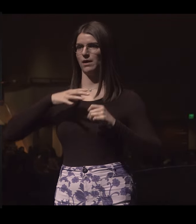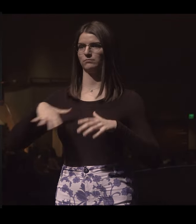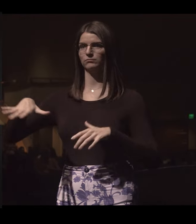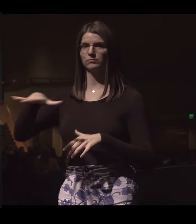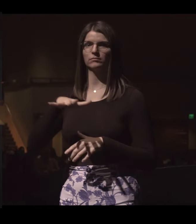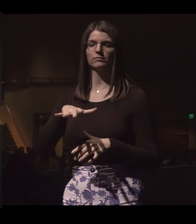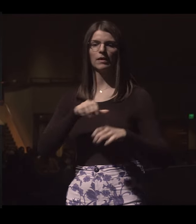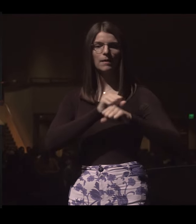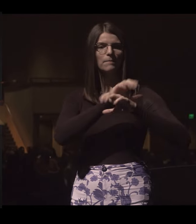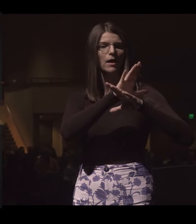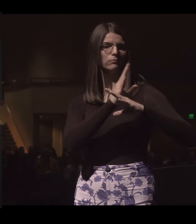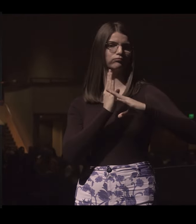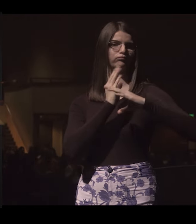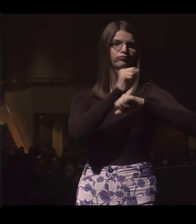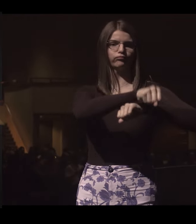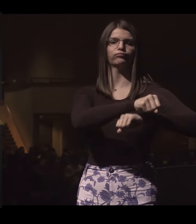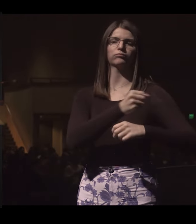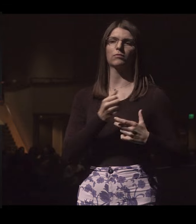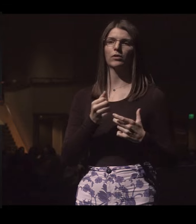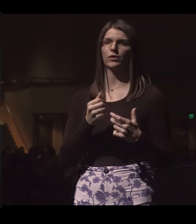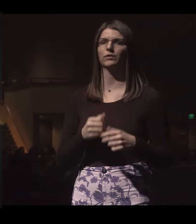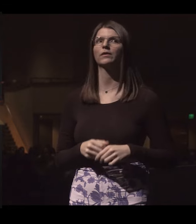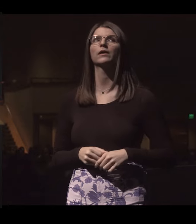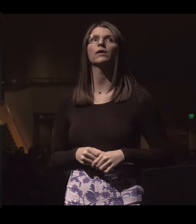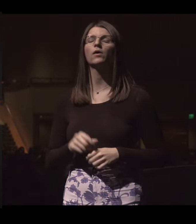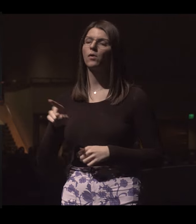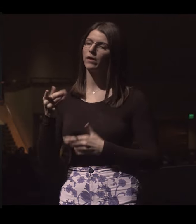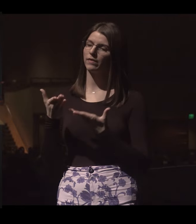A mountain to conquer, a giant to slay.